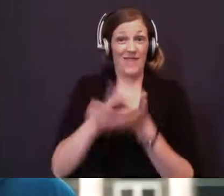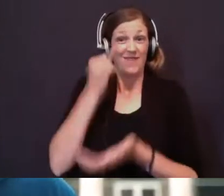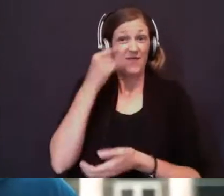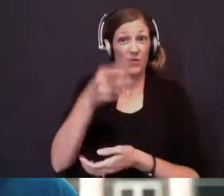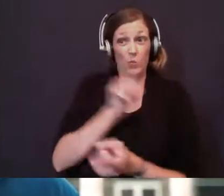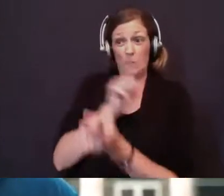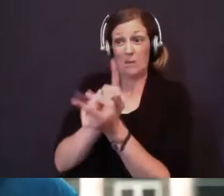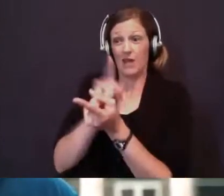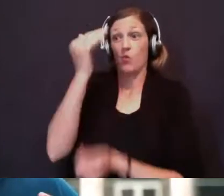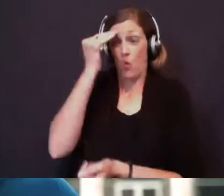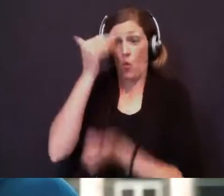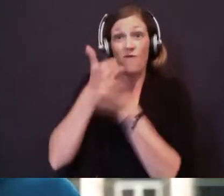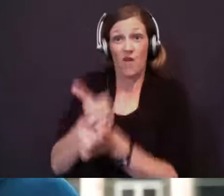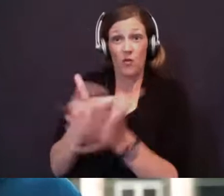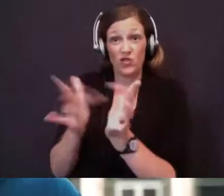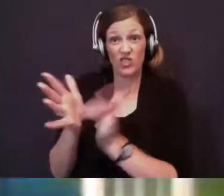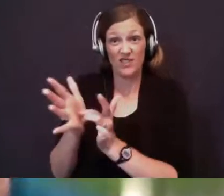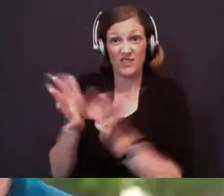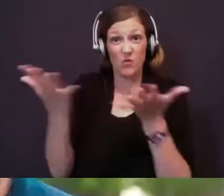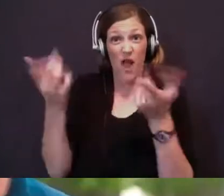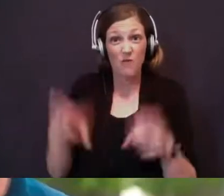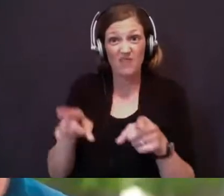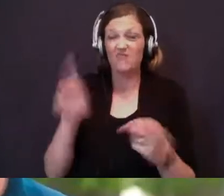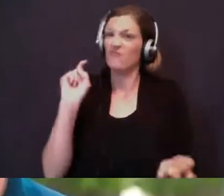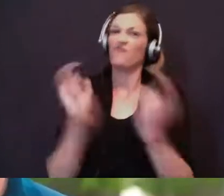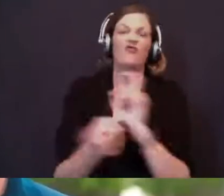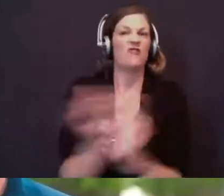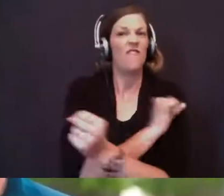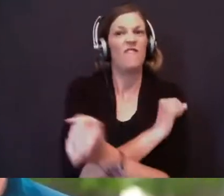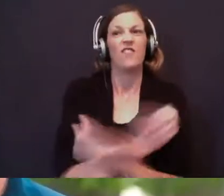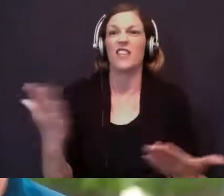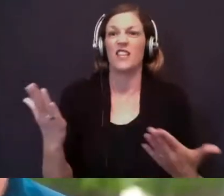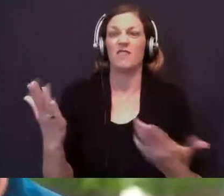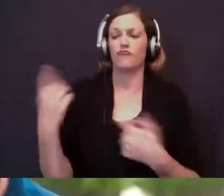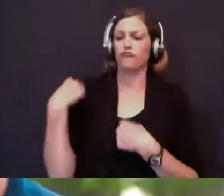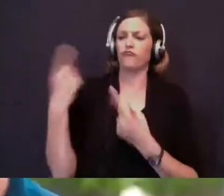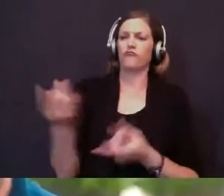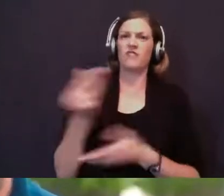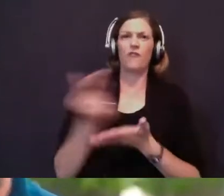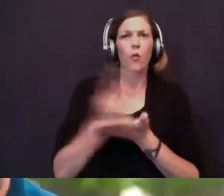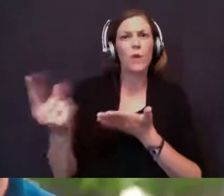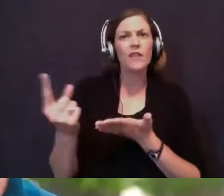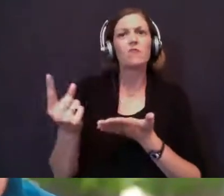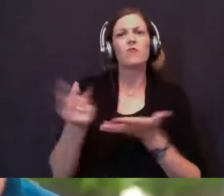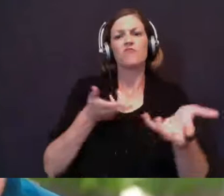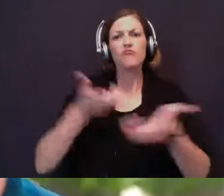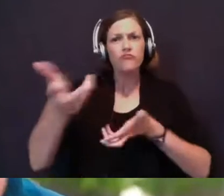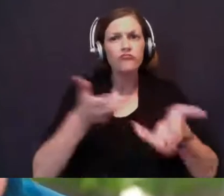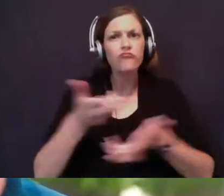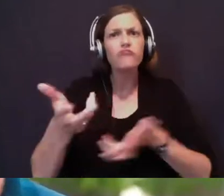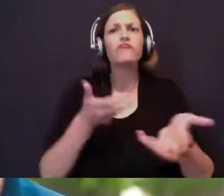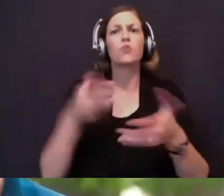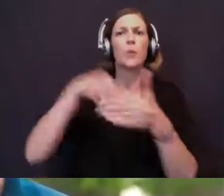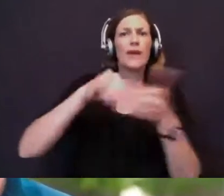and follow Jesus that changes everything. Over the past several weeks we've been able to engage you guys and our community in